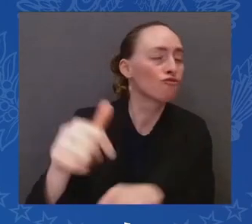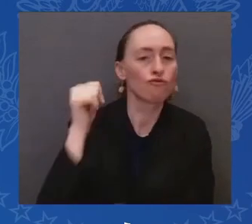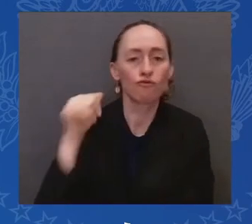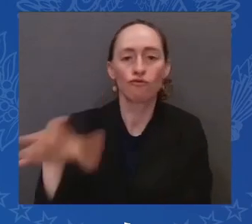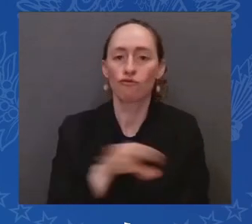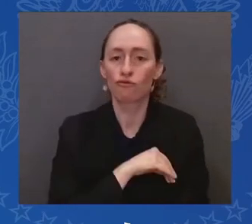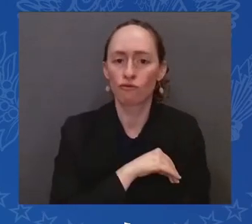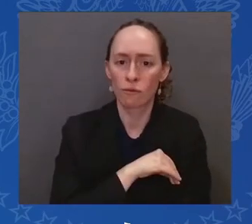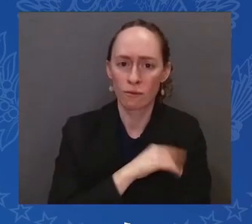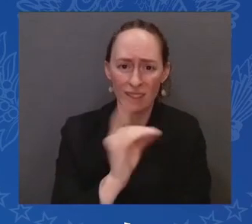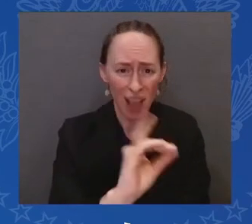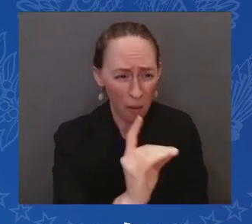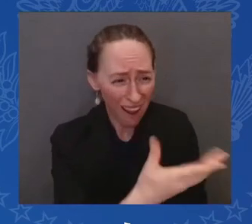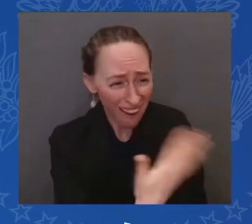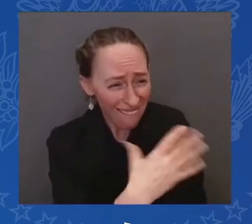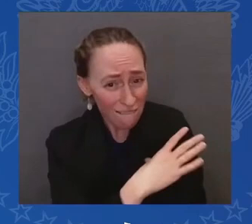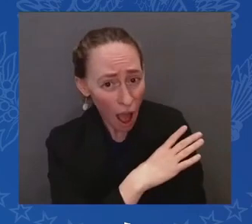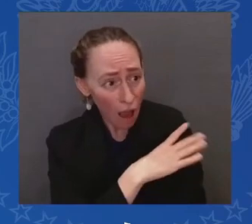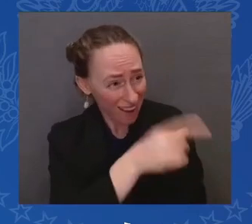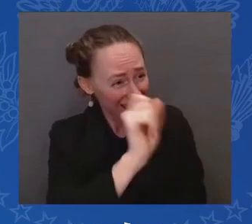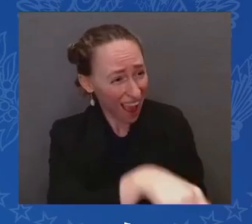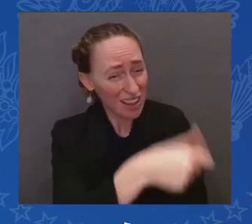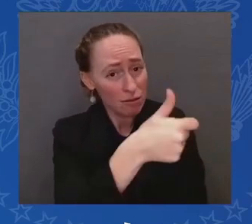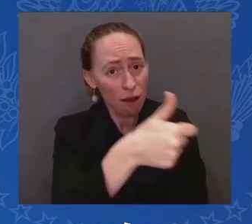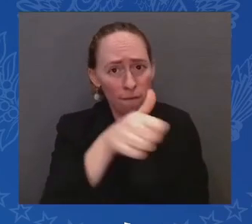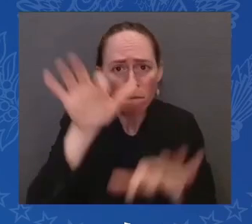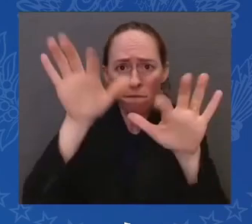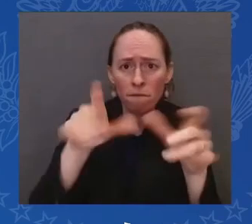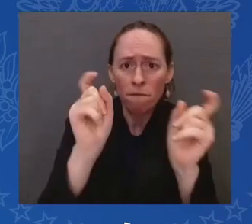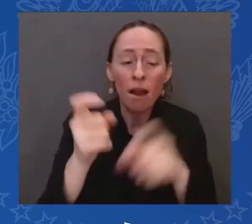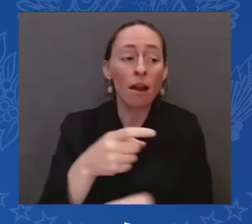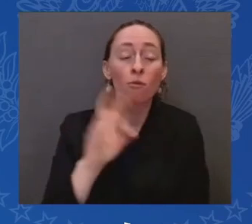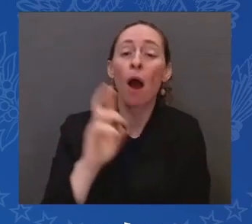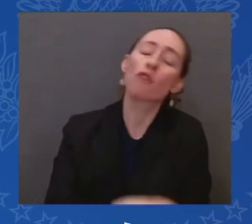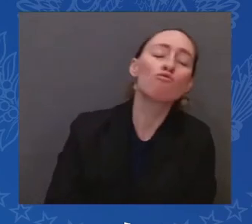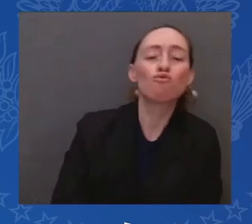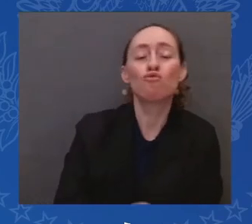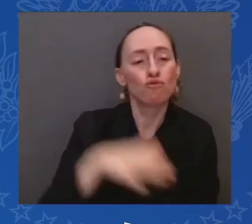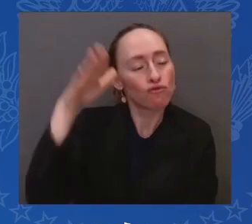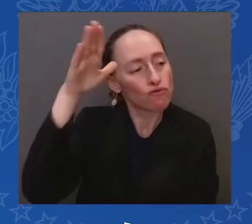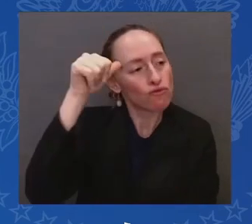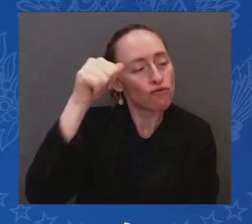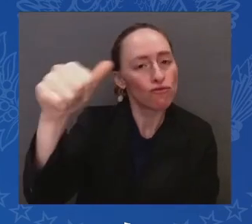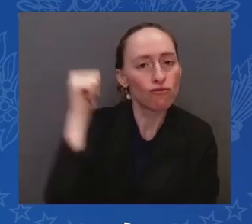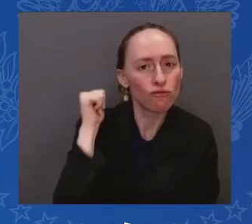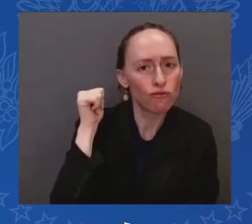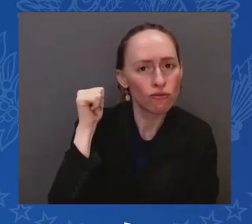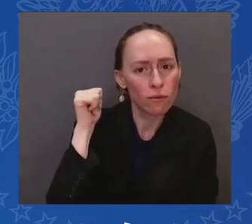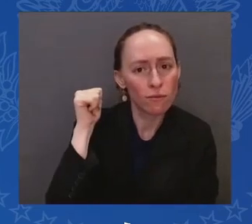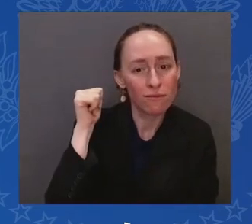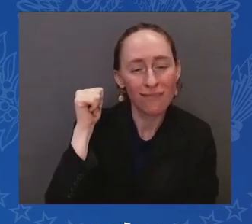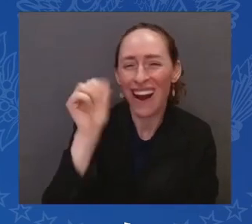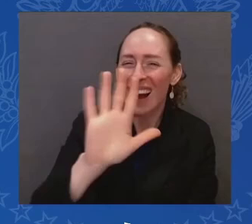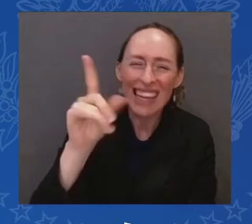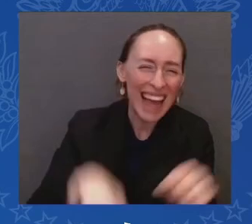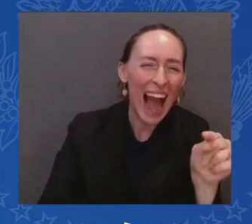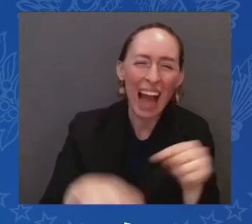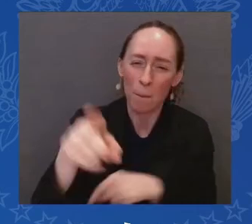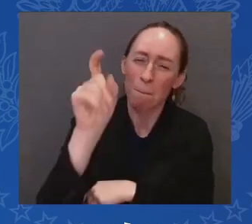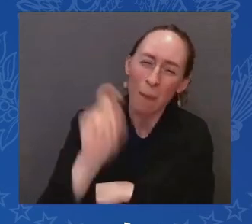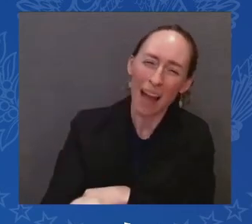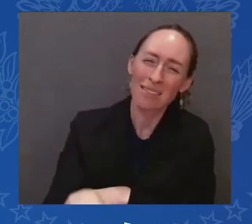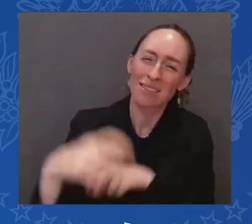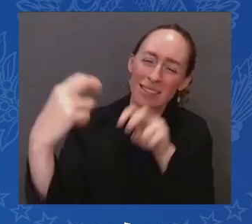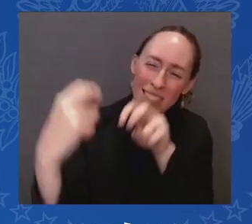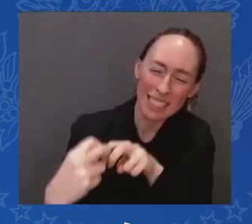No, no, we don't want to do that. This has to be a negotiation. Republicans think they get everything they want